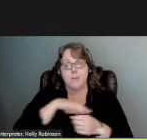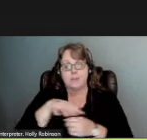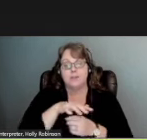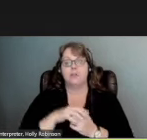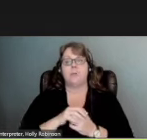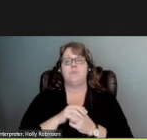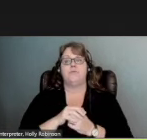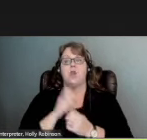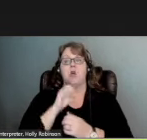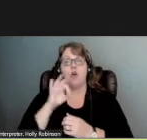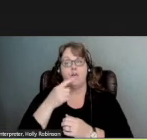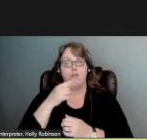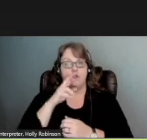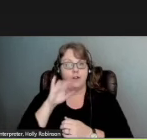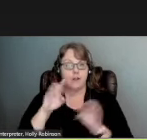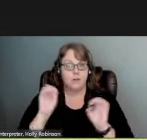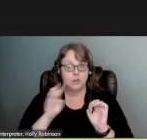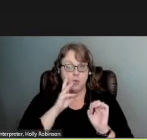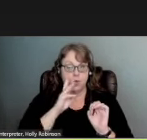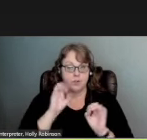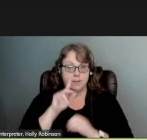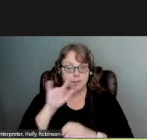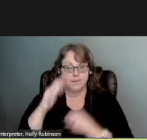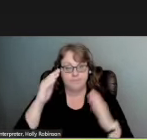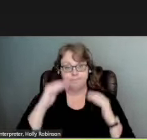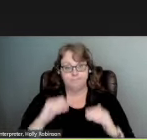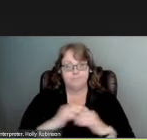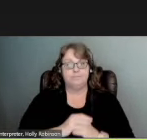off-grid emergency water supply. Next slide.